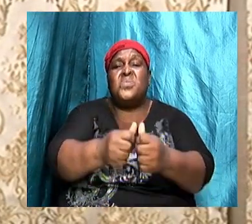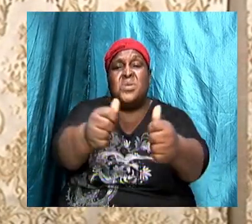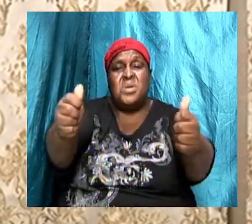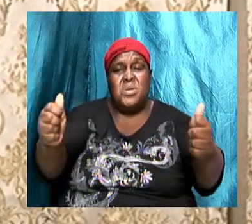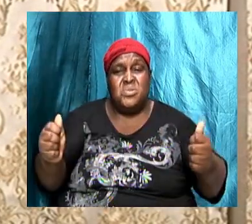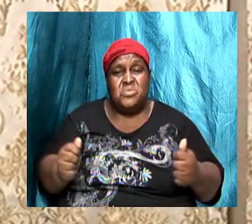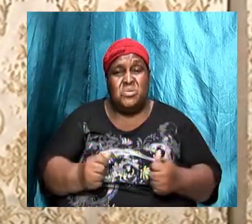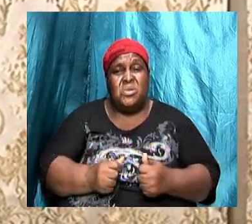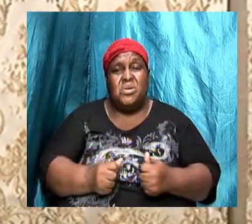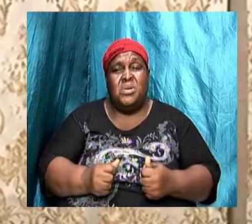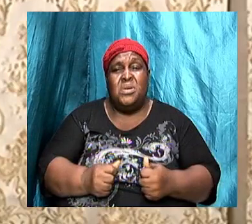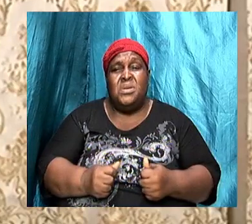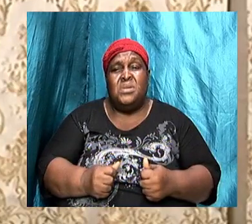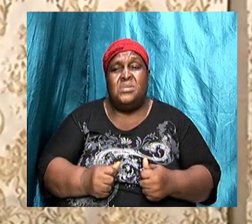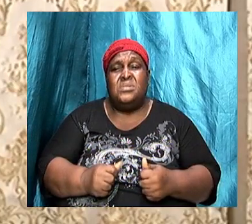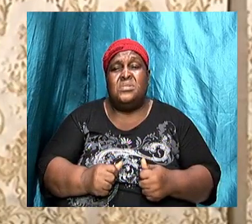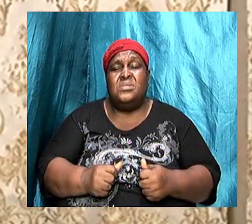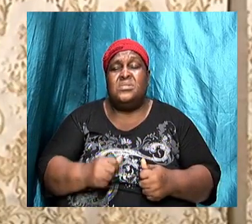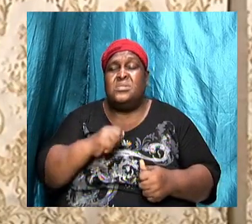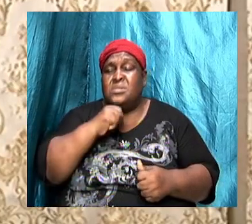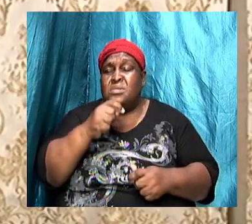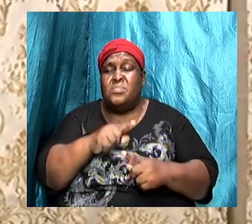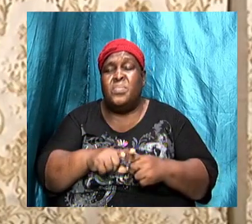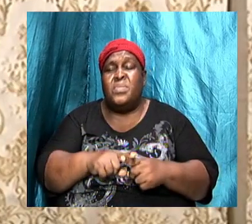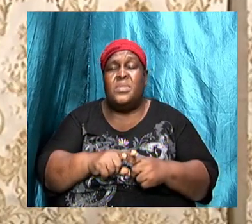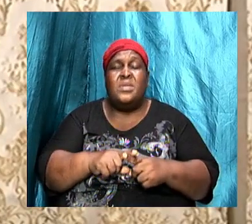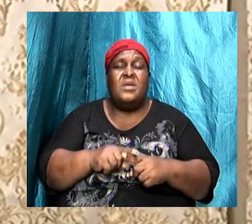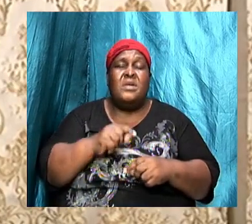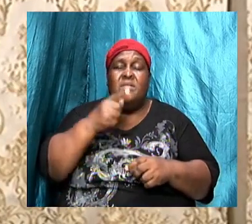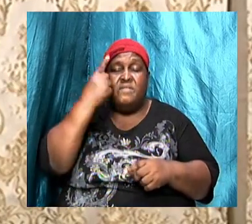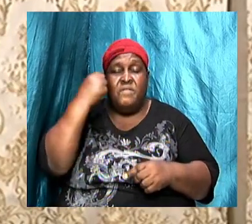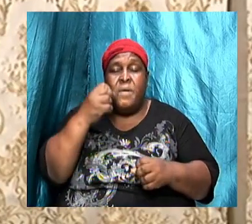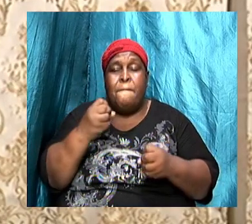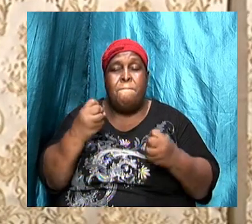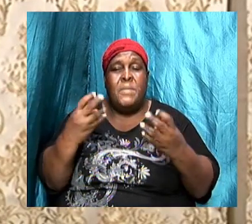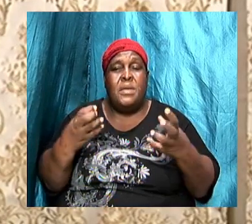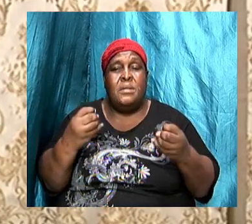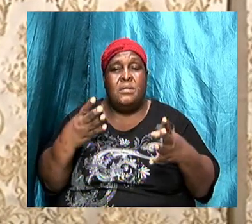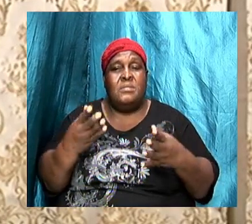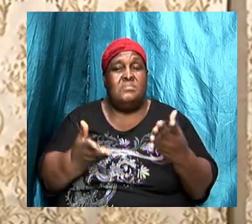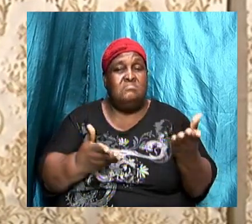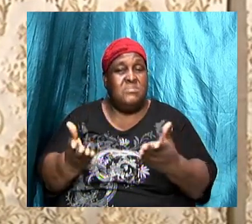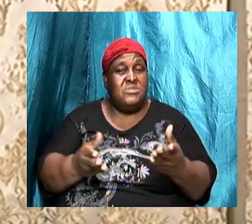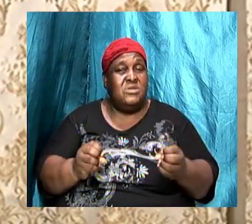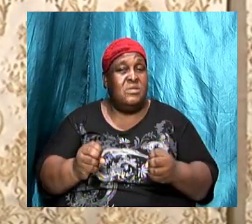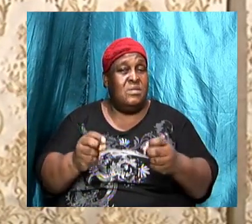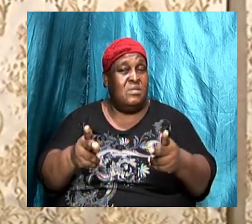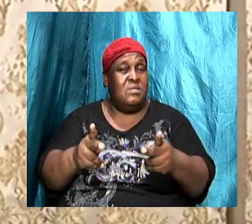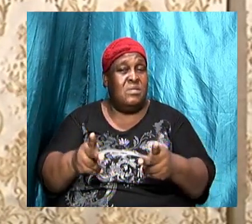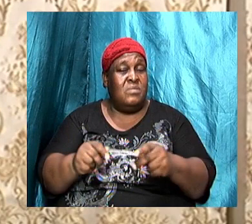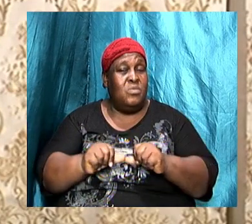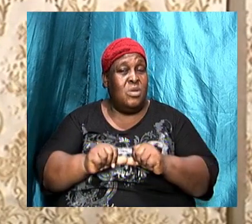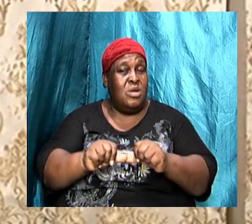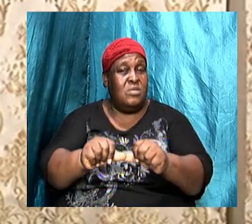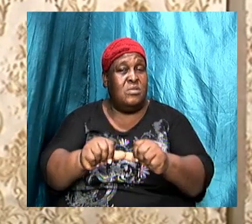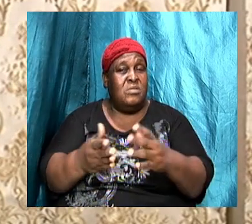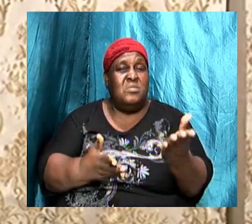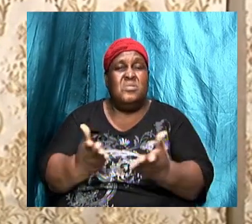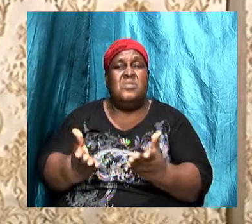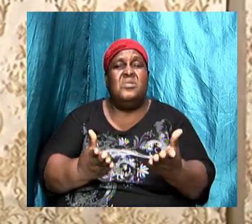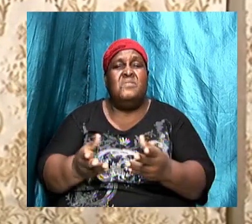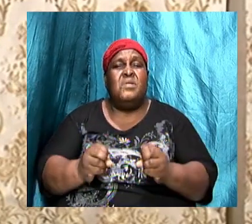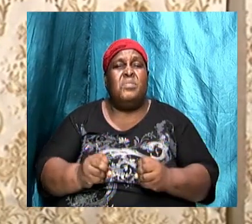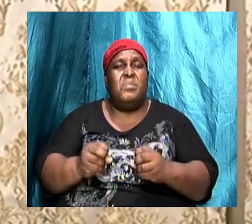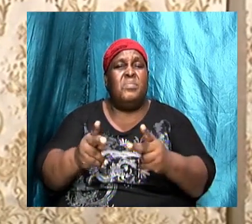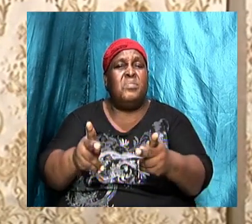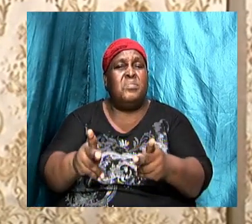And although it is novel for many, it serves a purpose and it will continue to serve a purpose. But